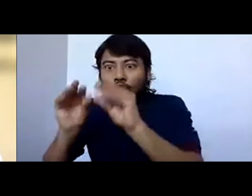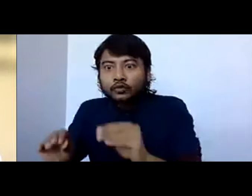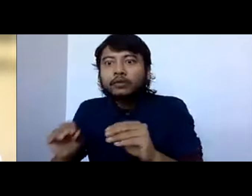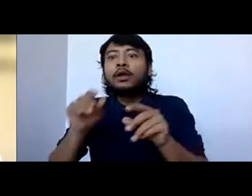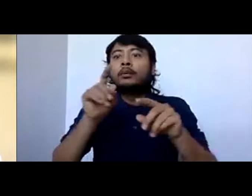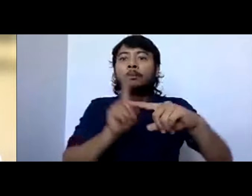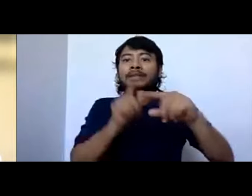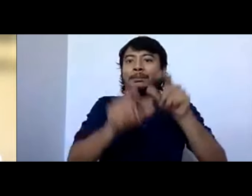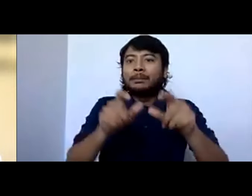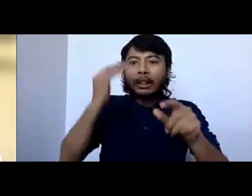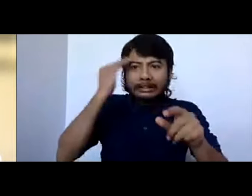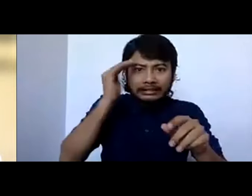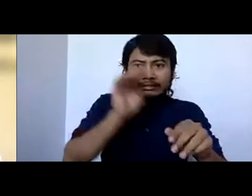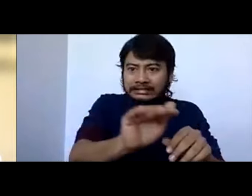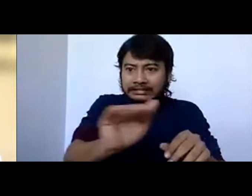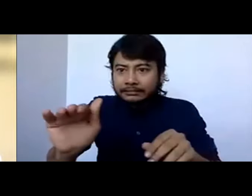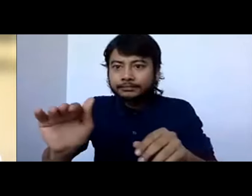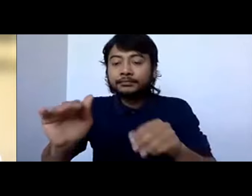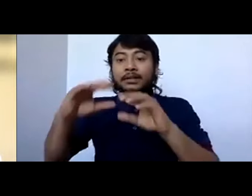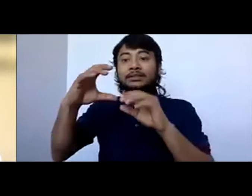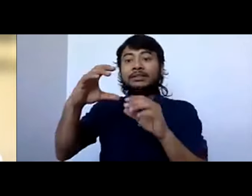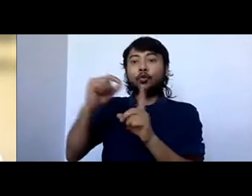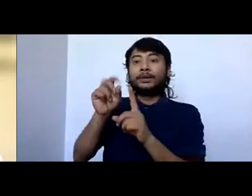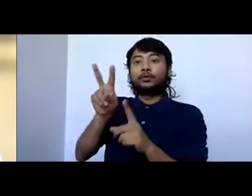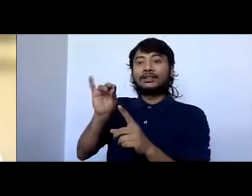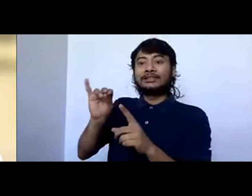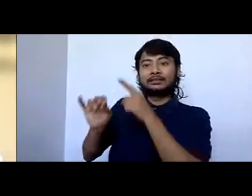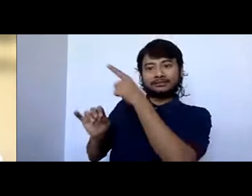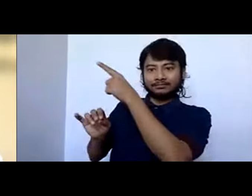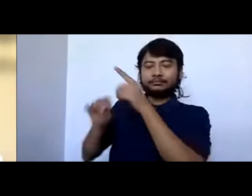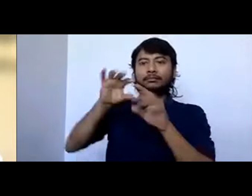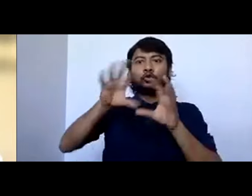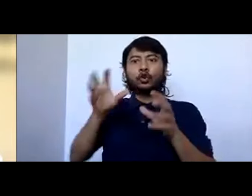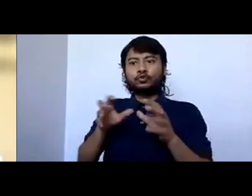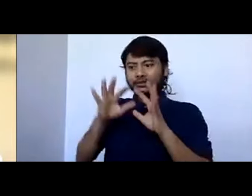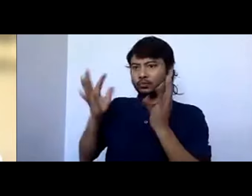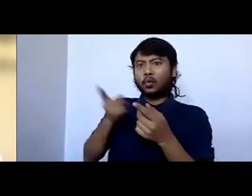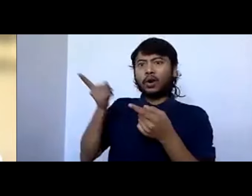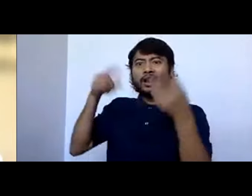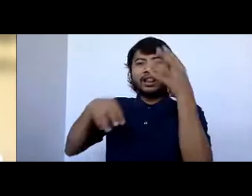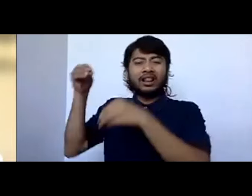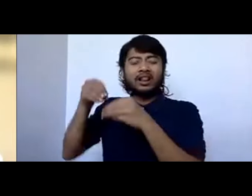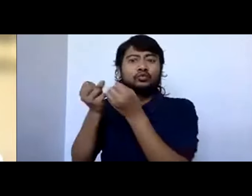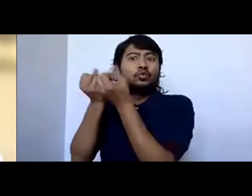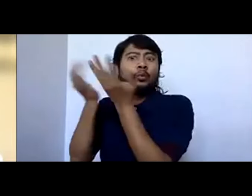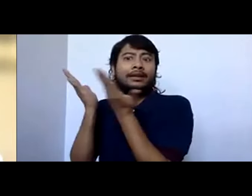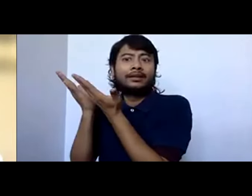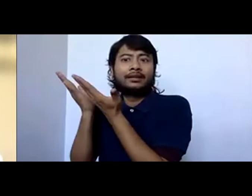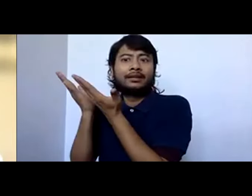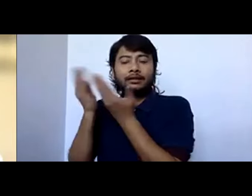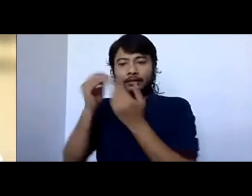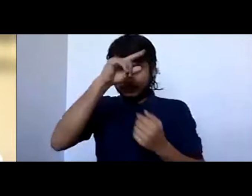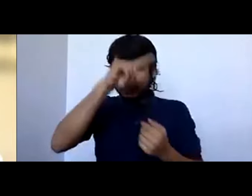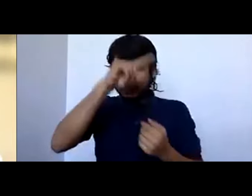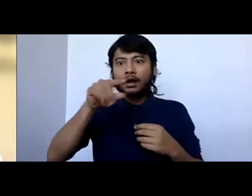what's happening in COP26, you know, there's a lot of countries and I mean, even within the country, I mean, I would imagine a big country like India, you know,